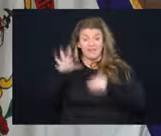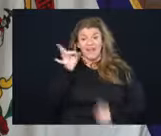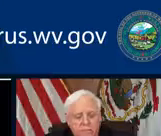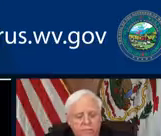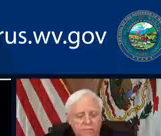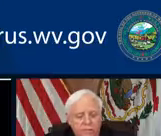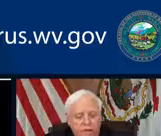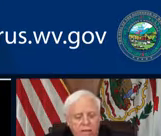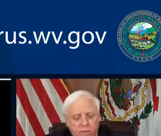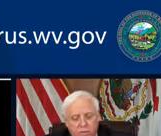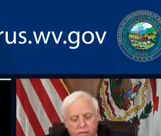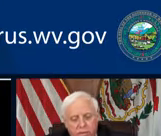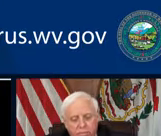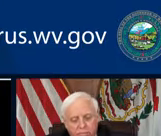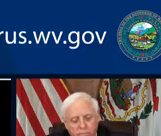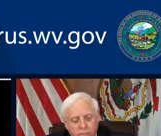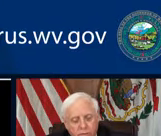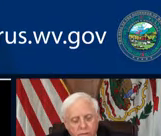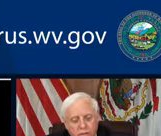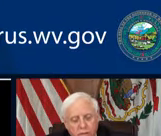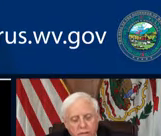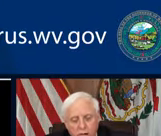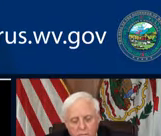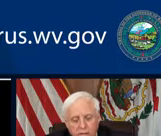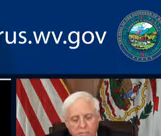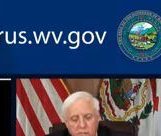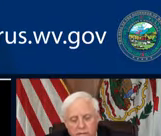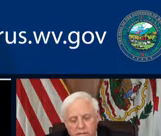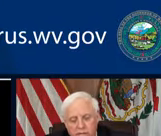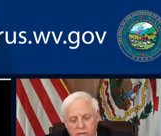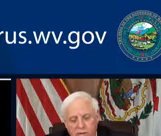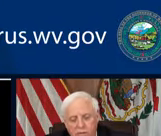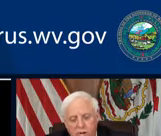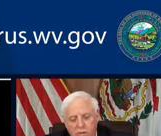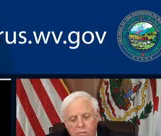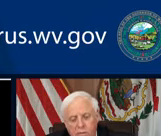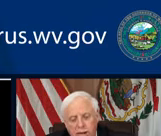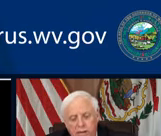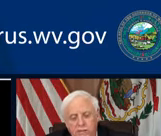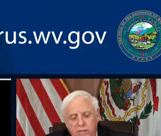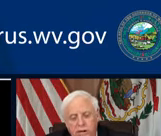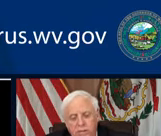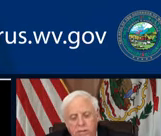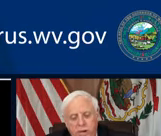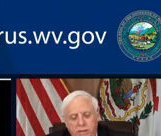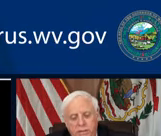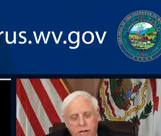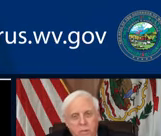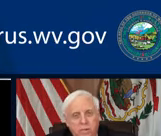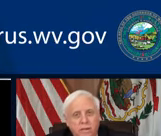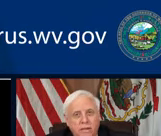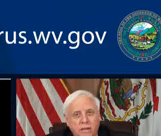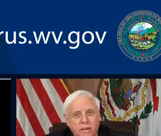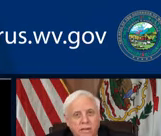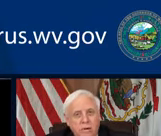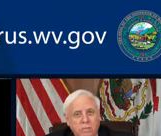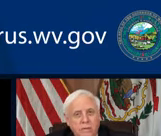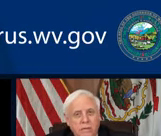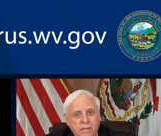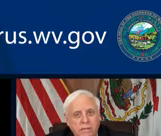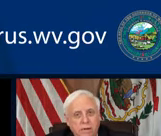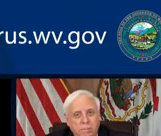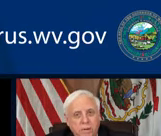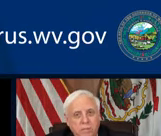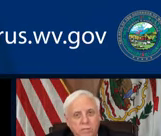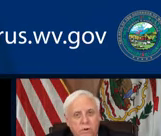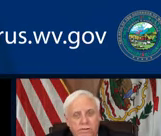.6 of 65 and above. Young people, I say it over and over. Parents, grandparents, help me. Help me